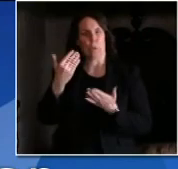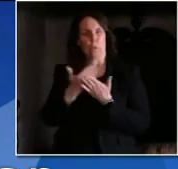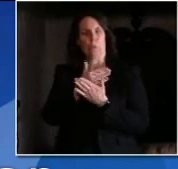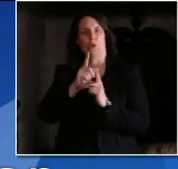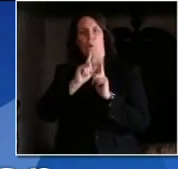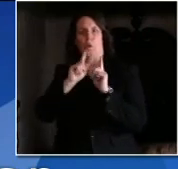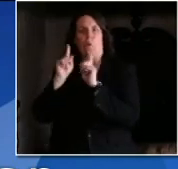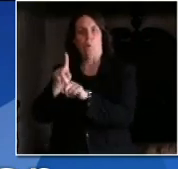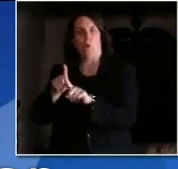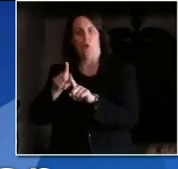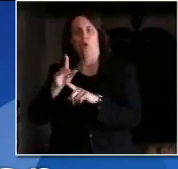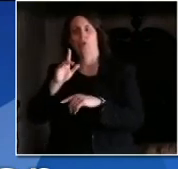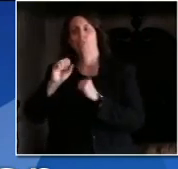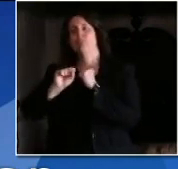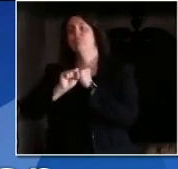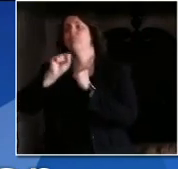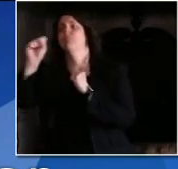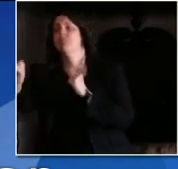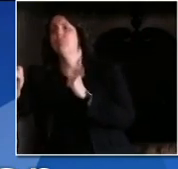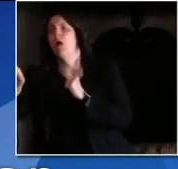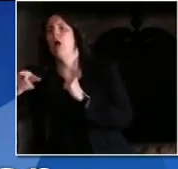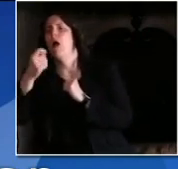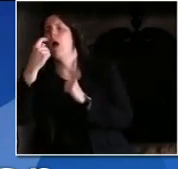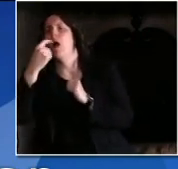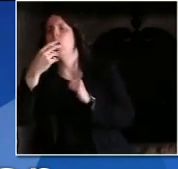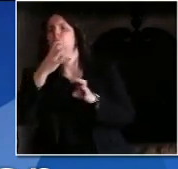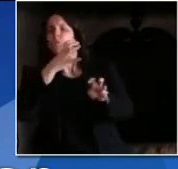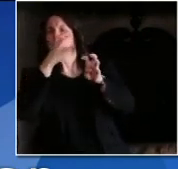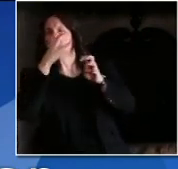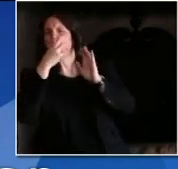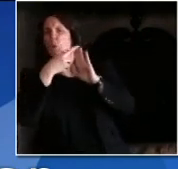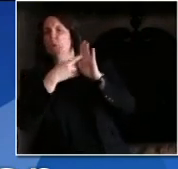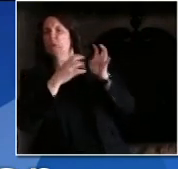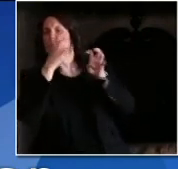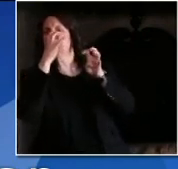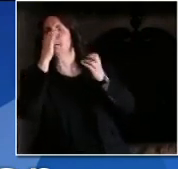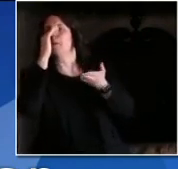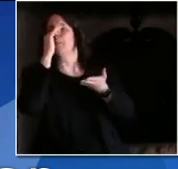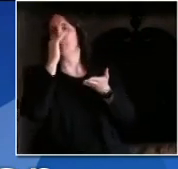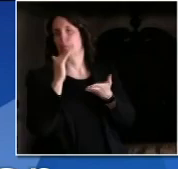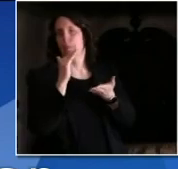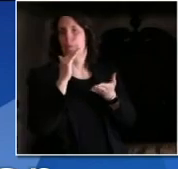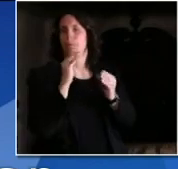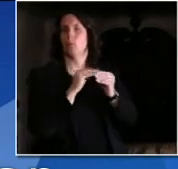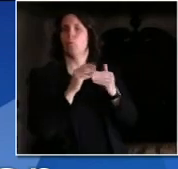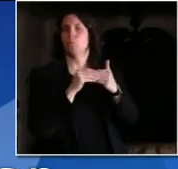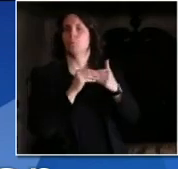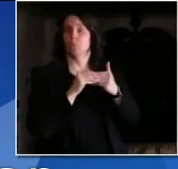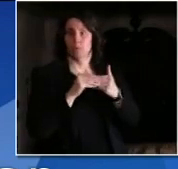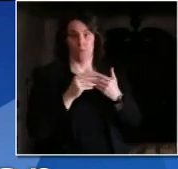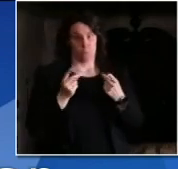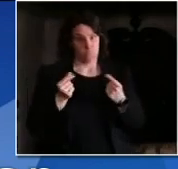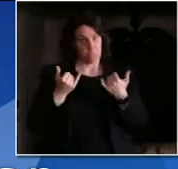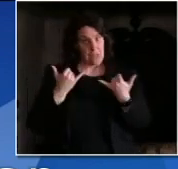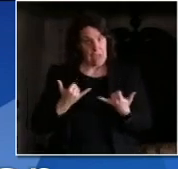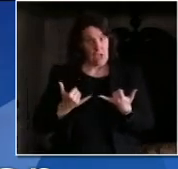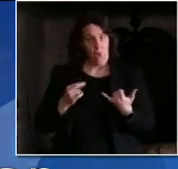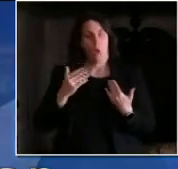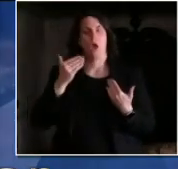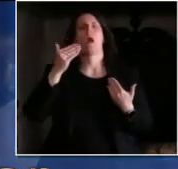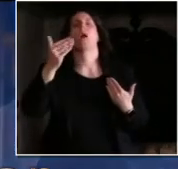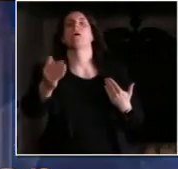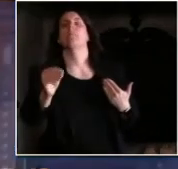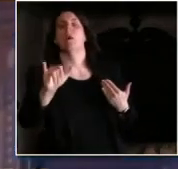now or do they take effect on April 24th this is Ryan they take effect April